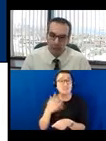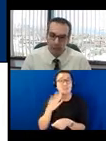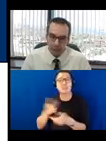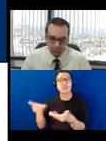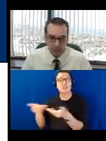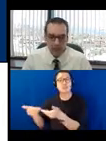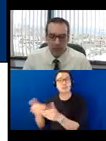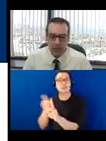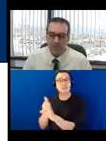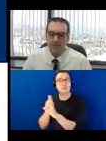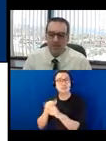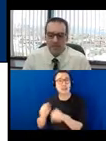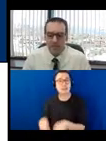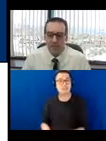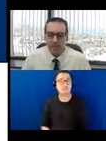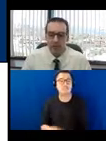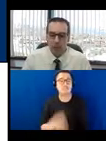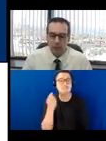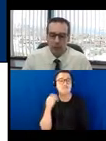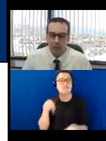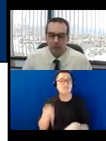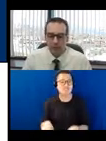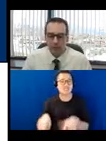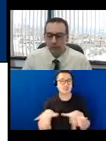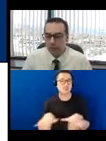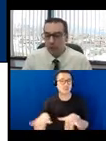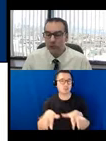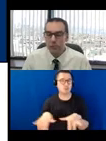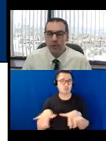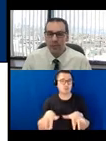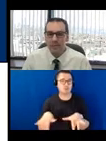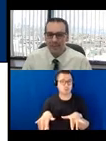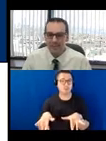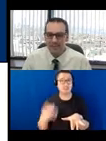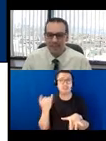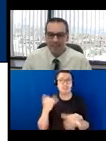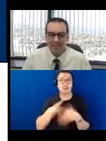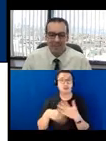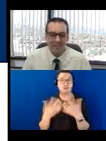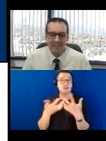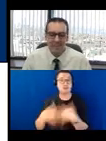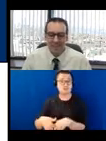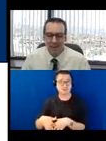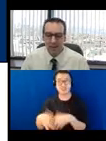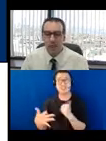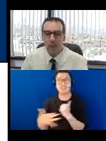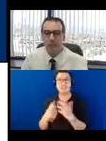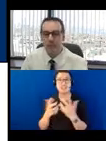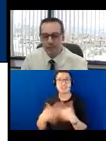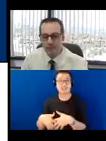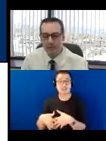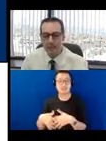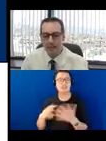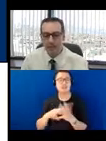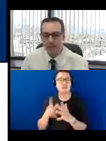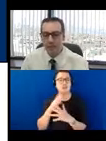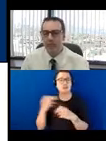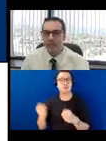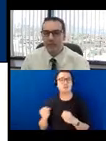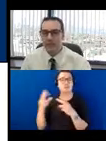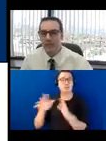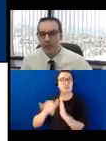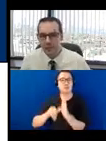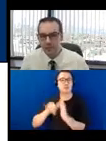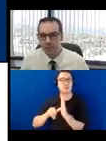note, this event is being recorded and if all goes well on the technical side of things will be posted in our YouTube